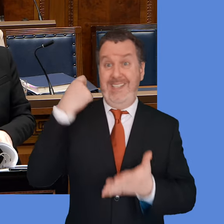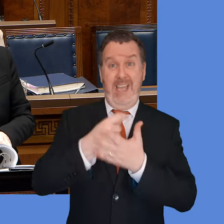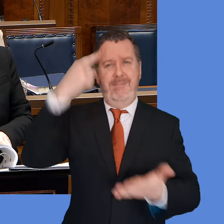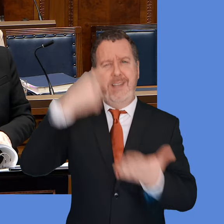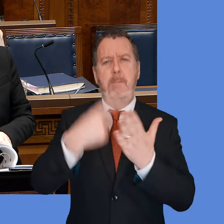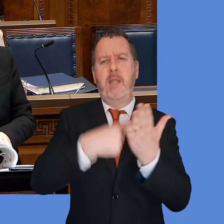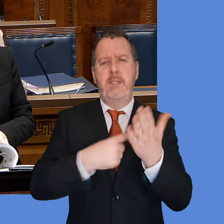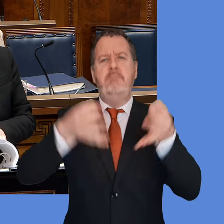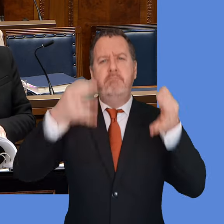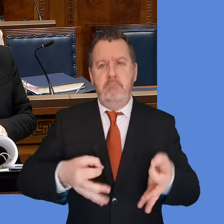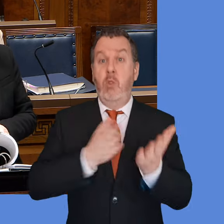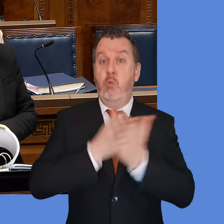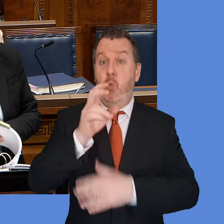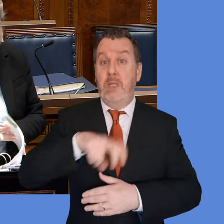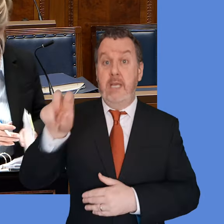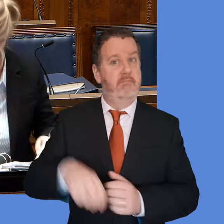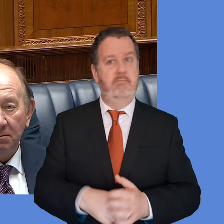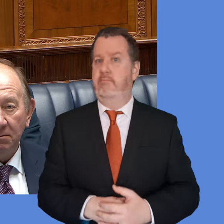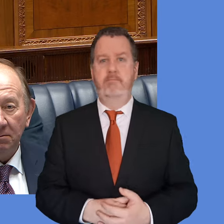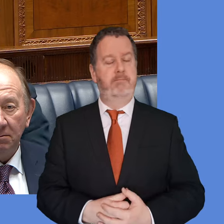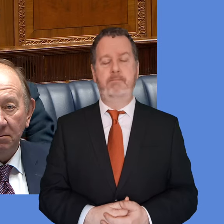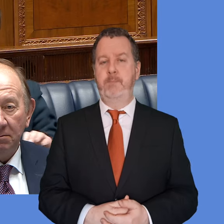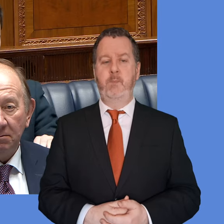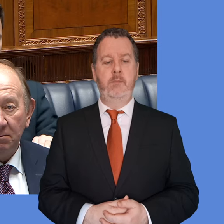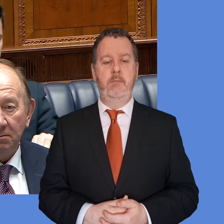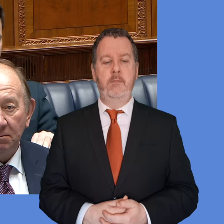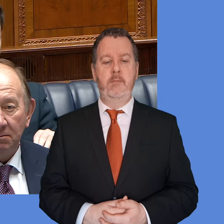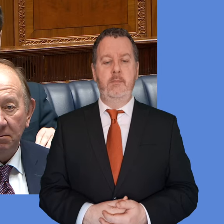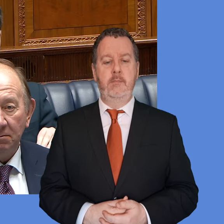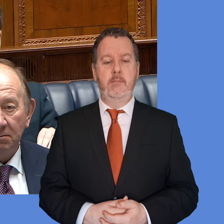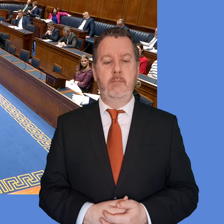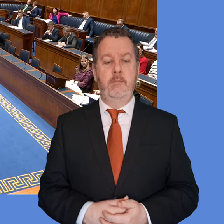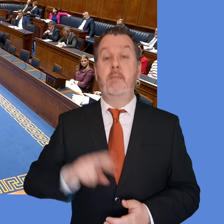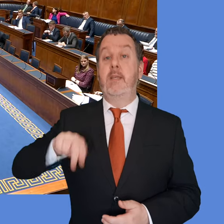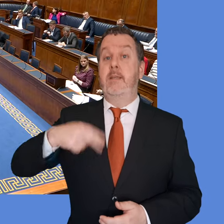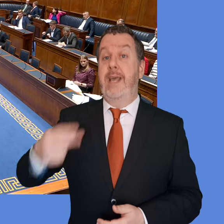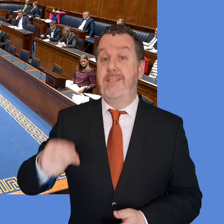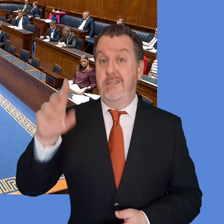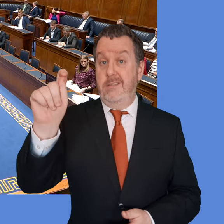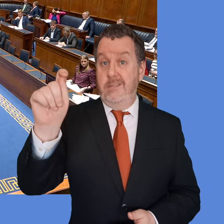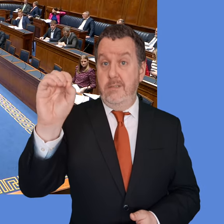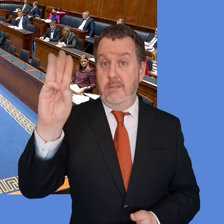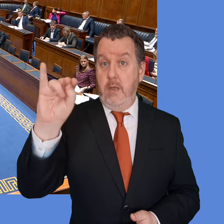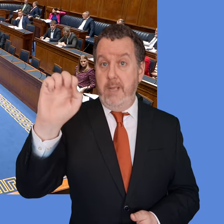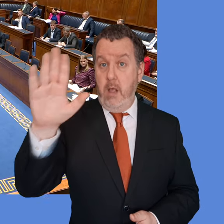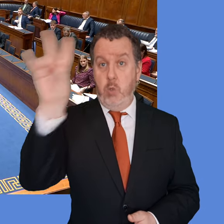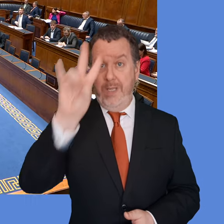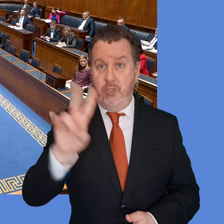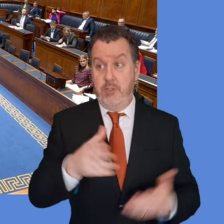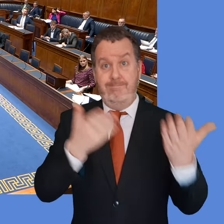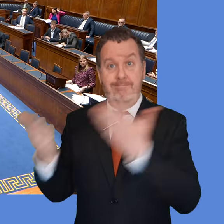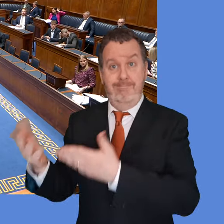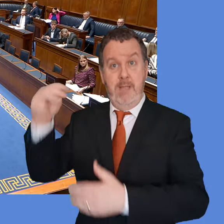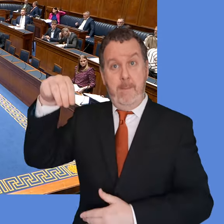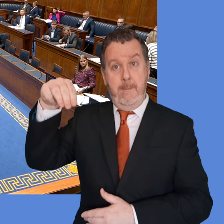were not decided by WhatsApp. That would have been through the official channels. Thank you. That's the time for questions. we move to topical